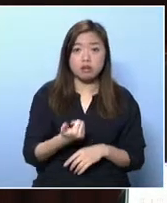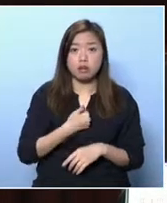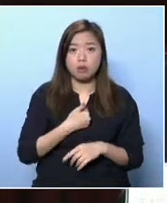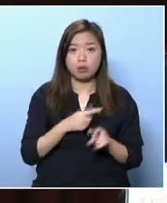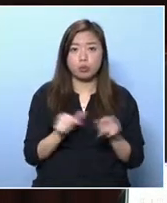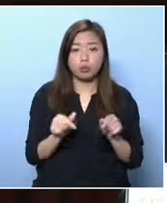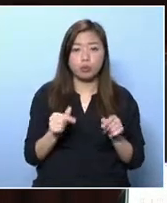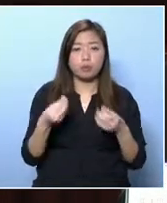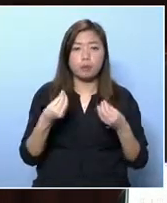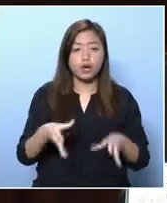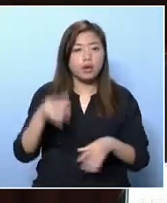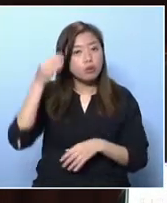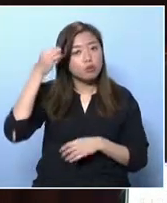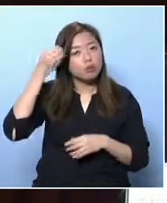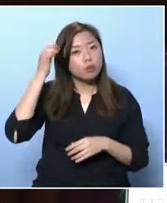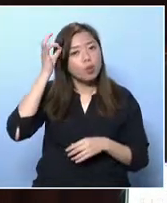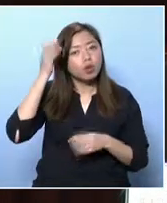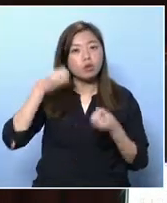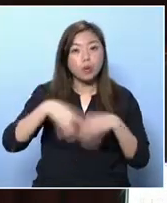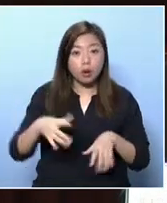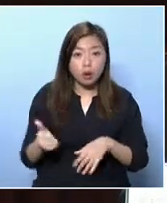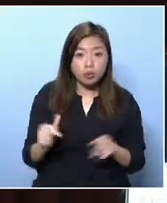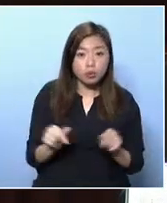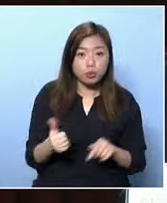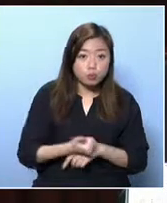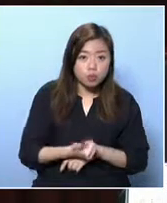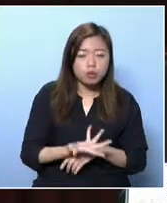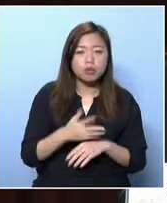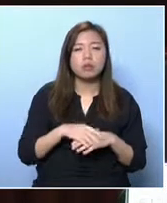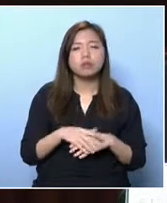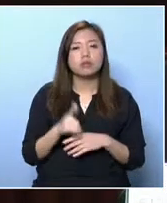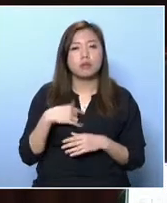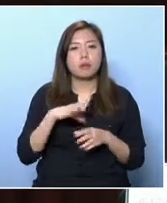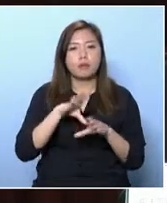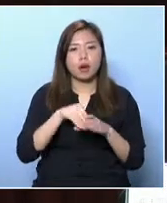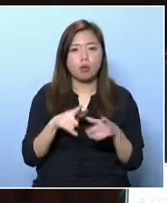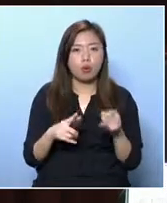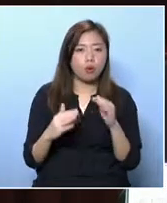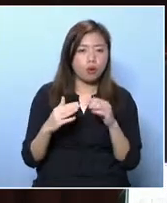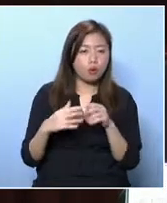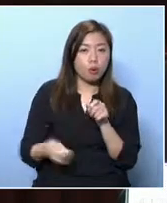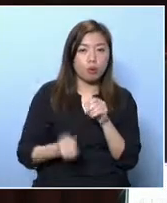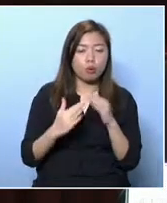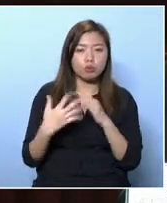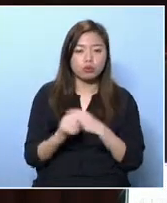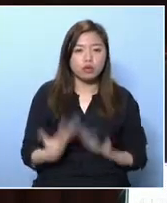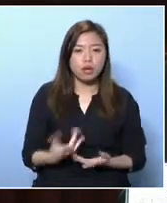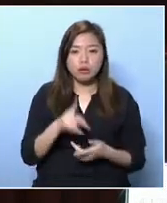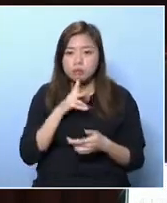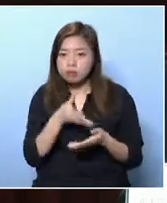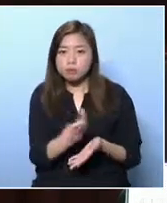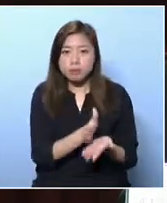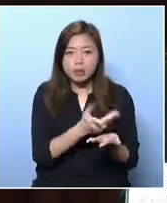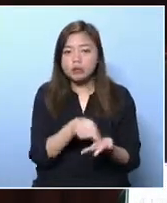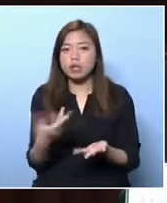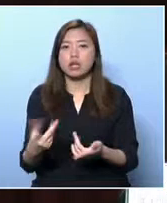Does the government think that this would be sufficient to alleviate the short-term difficulties that they face? Dr. Law, and now we have